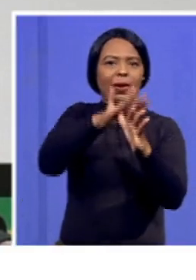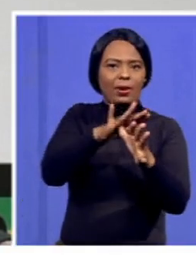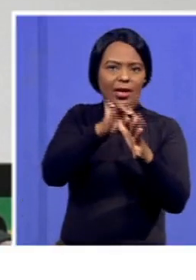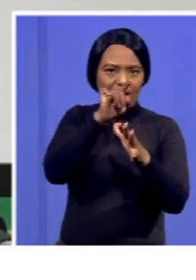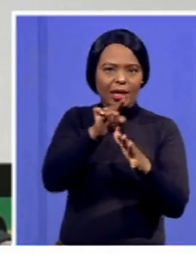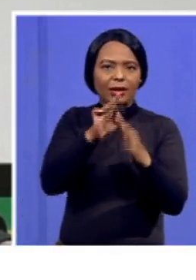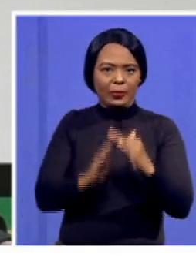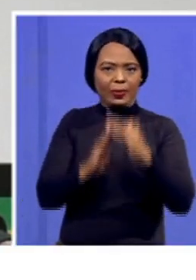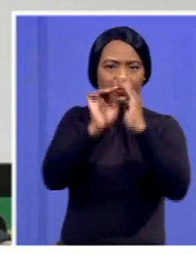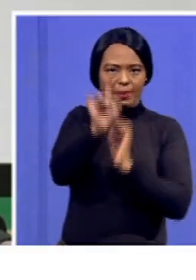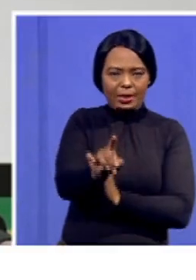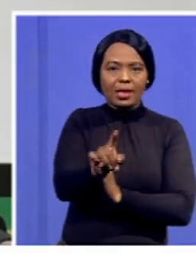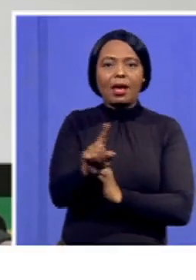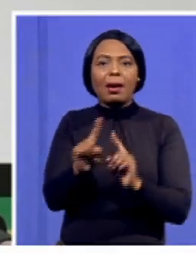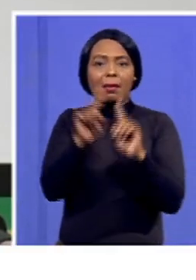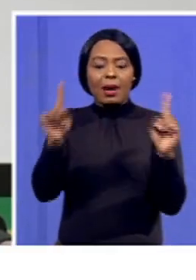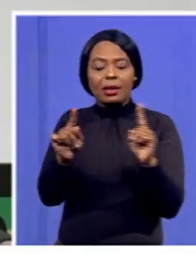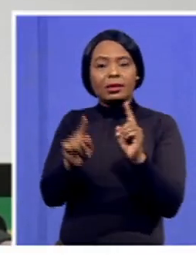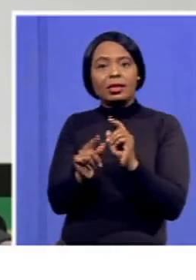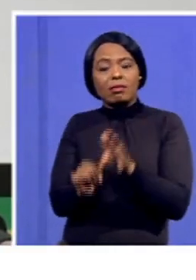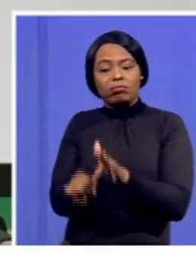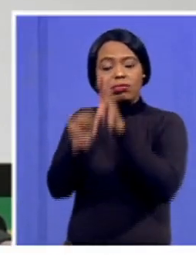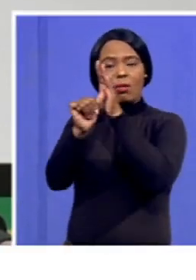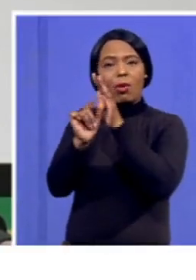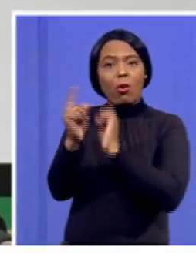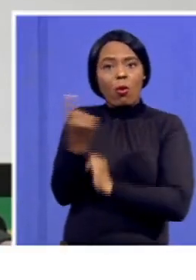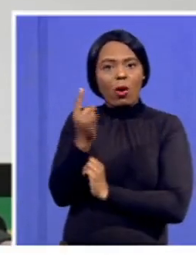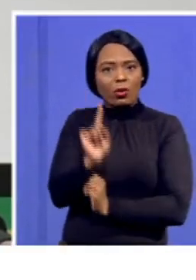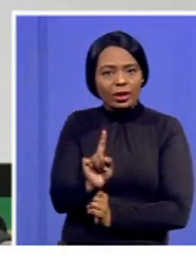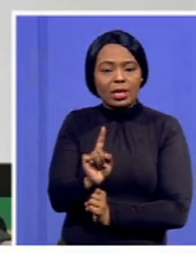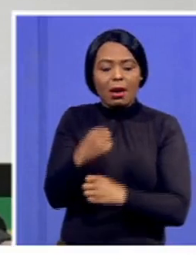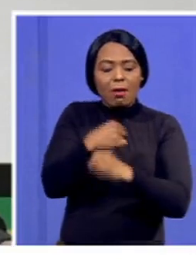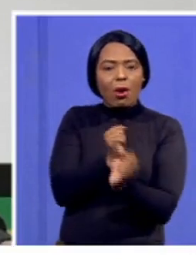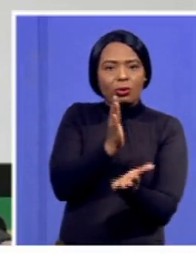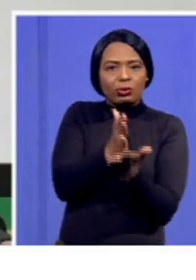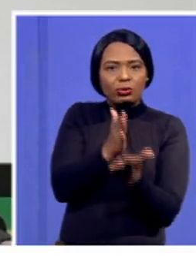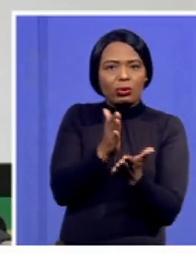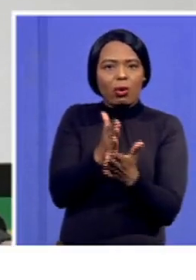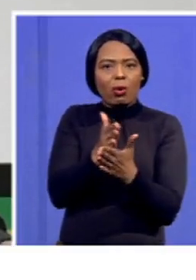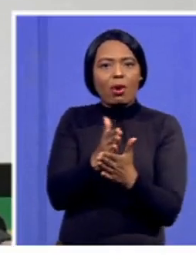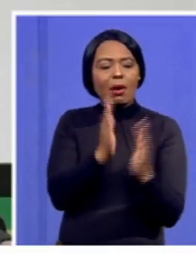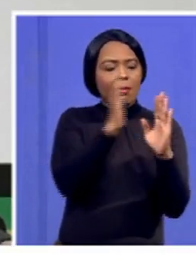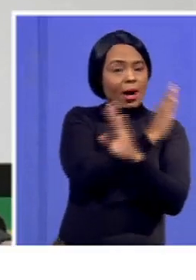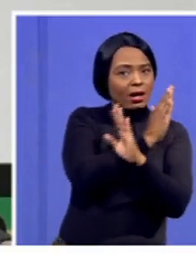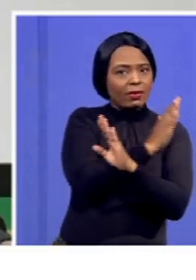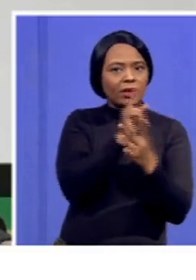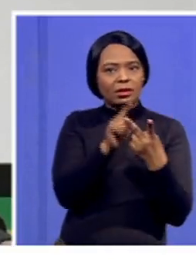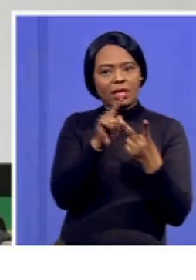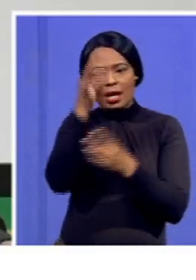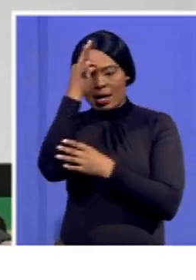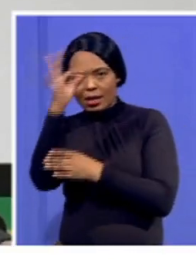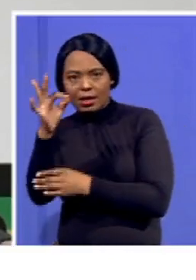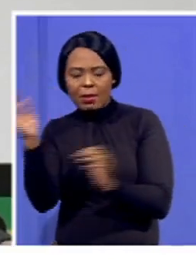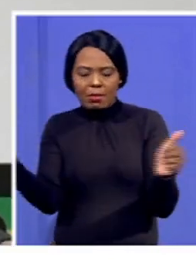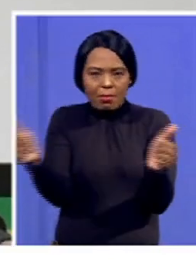but we are saying the important one is that we have to ensure that there is actually partnership between private sector and public